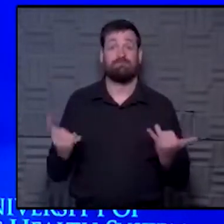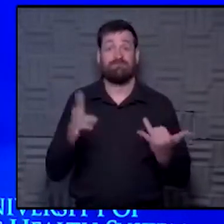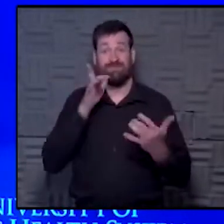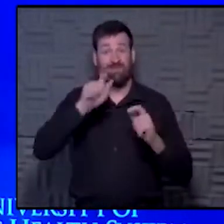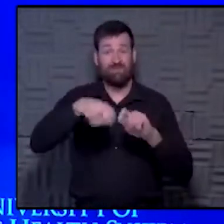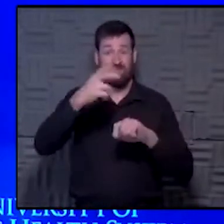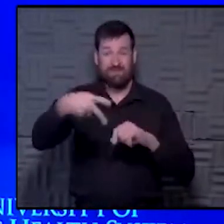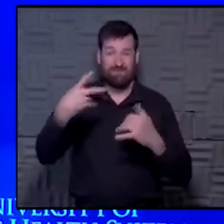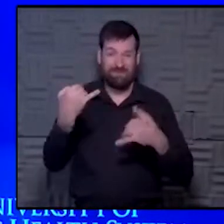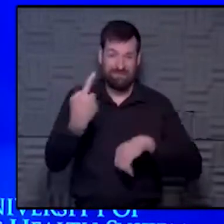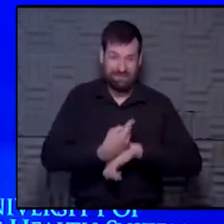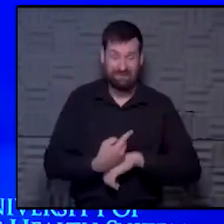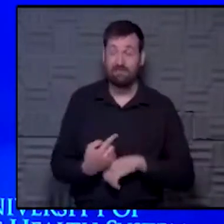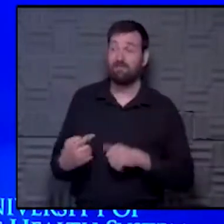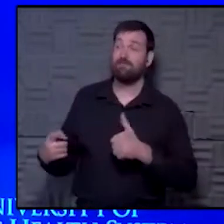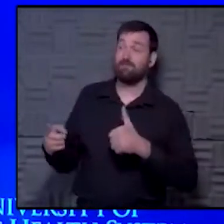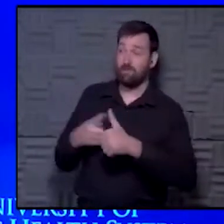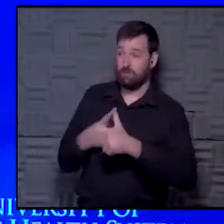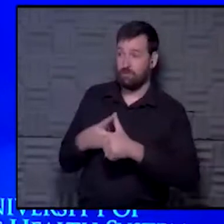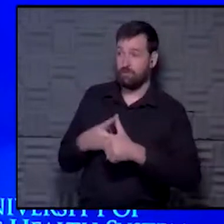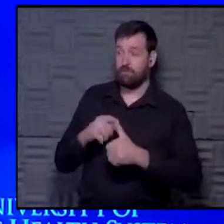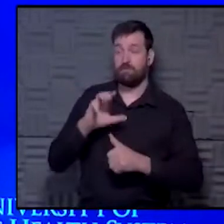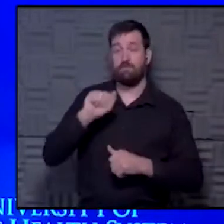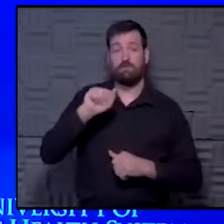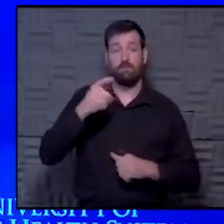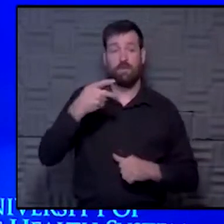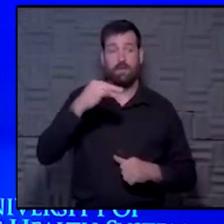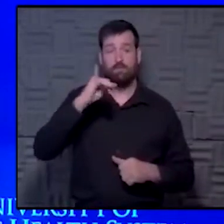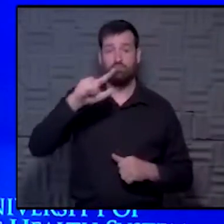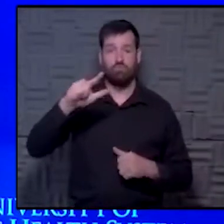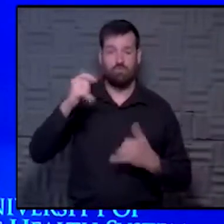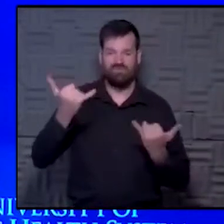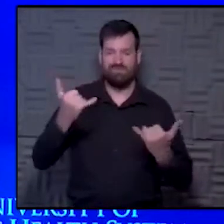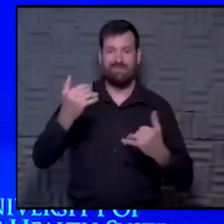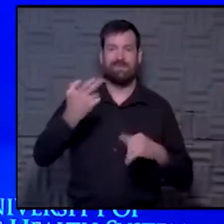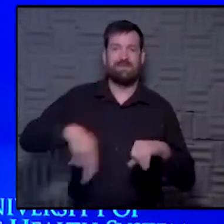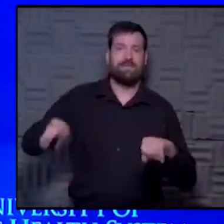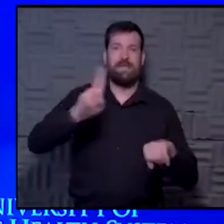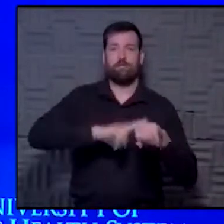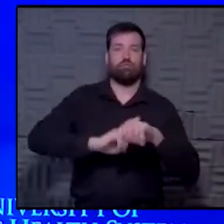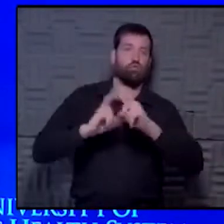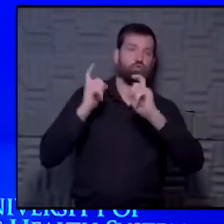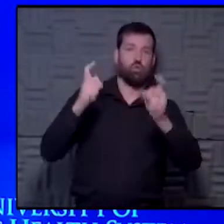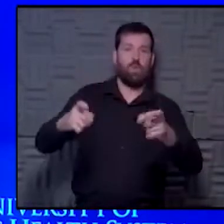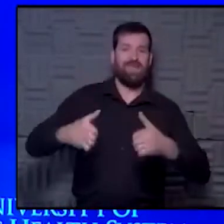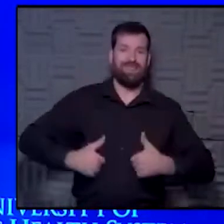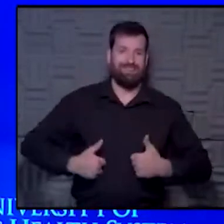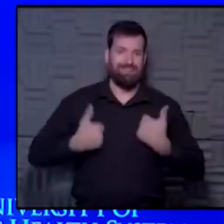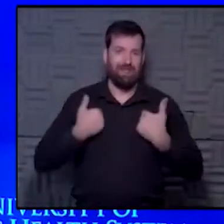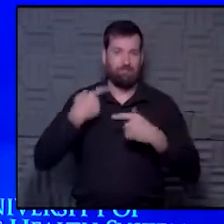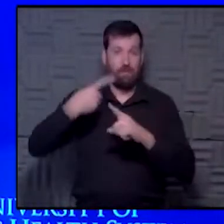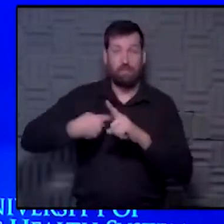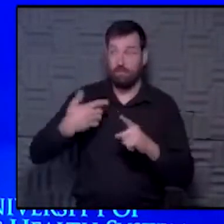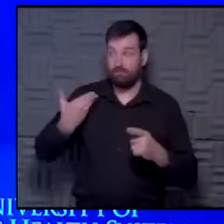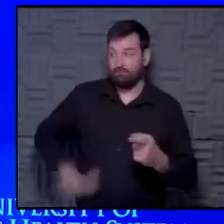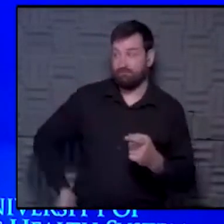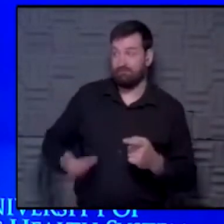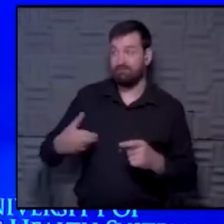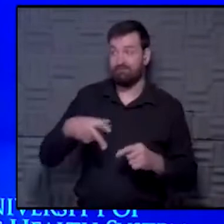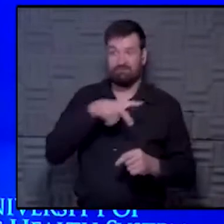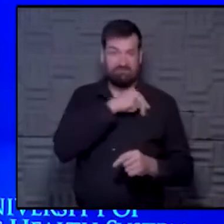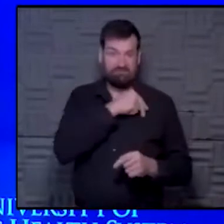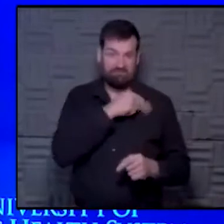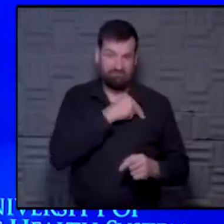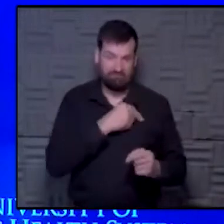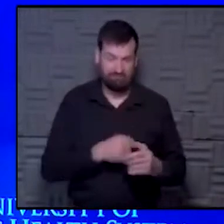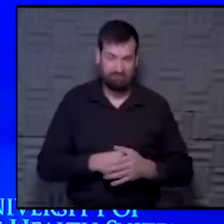we'll wrap up for the day. But first, April is National Donate Life Month. I'm actually proudly wearing my Donate Life ribbon pin.